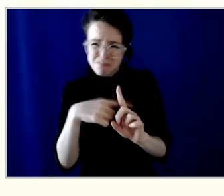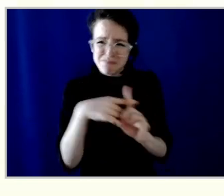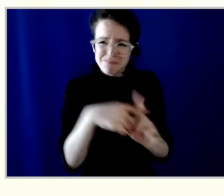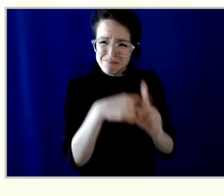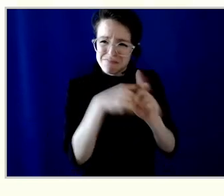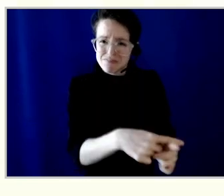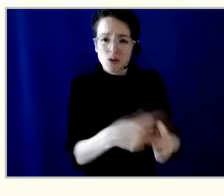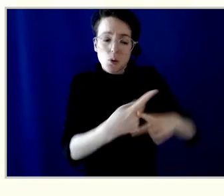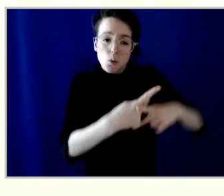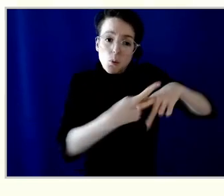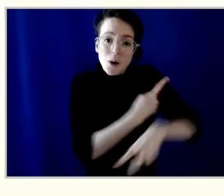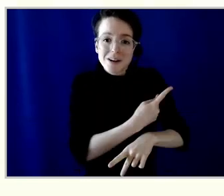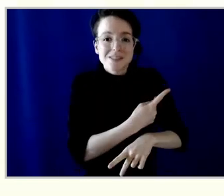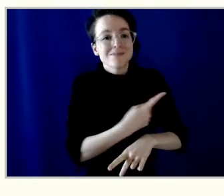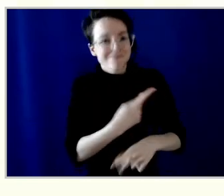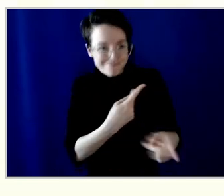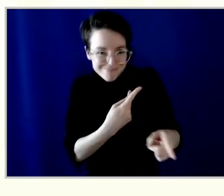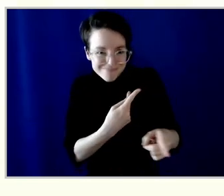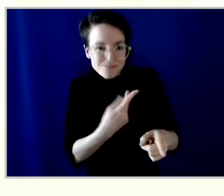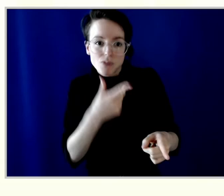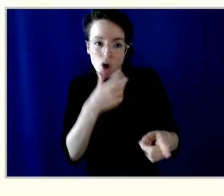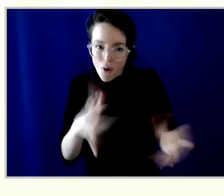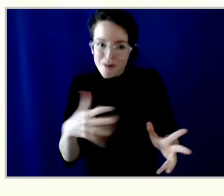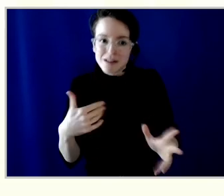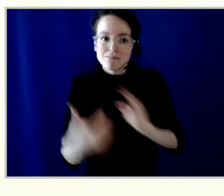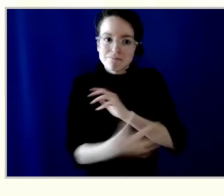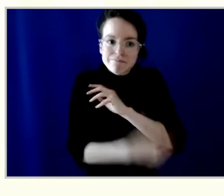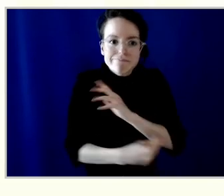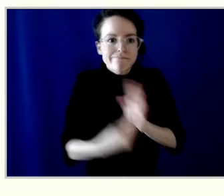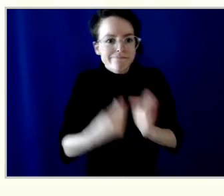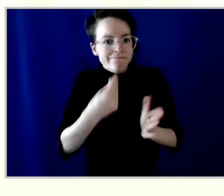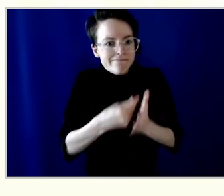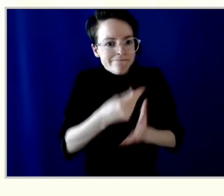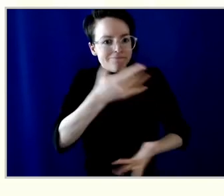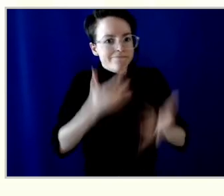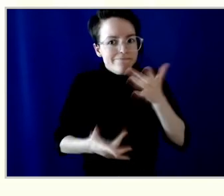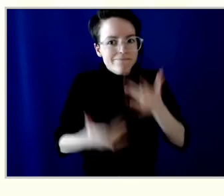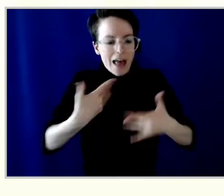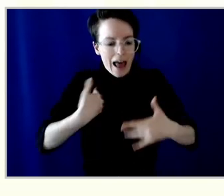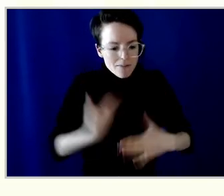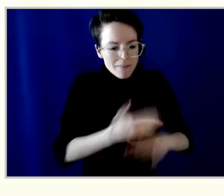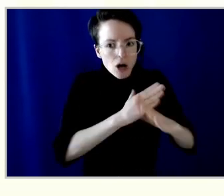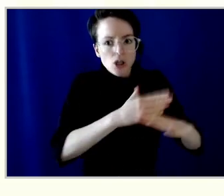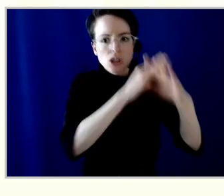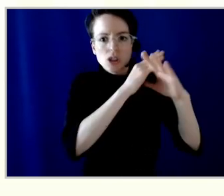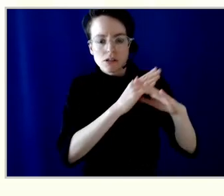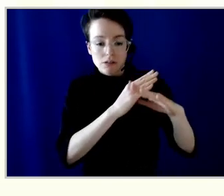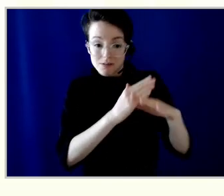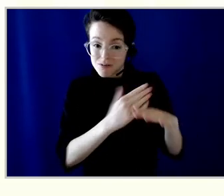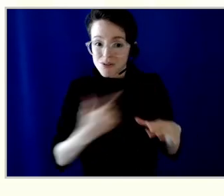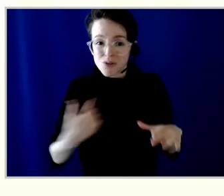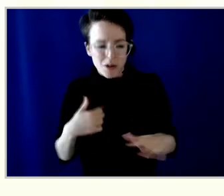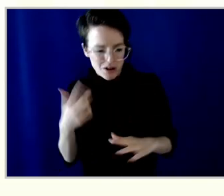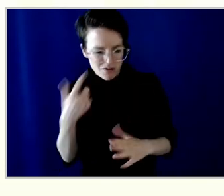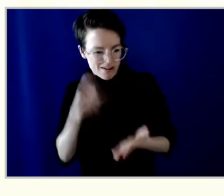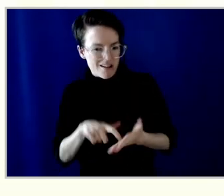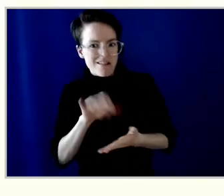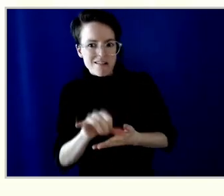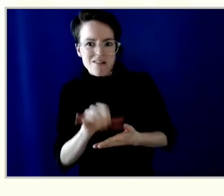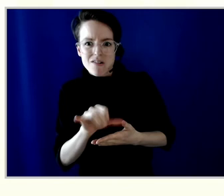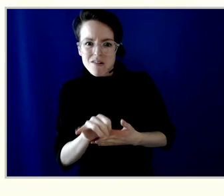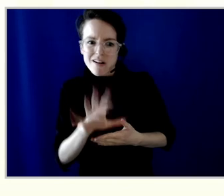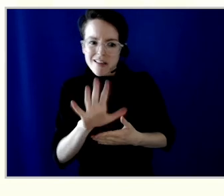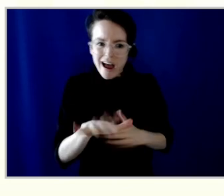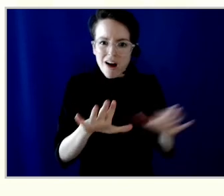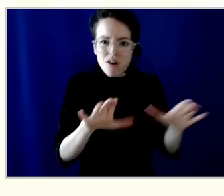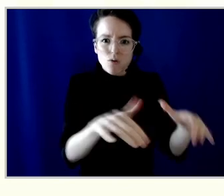focused on ensuring that our credit union helps those who might struggle to respond to the climate crisis on their own. Helping those who might otherwise